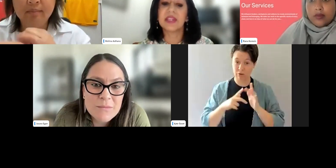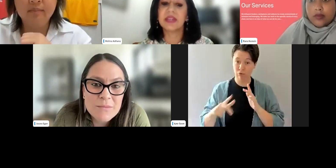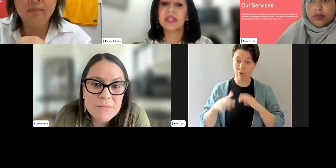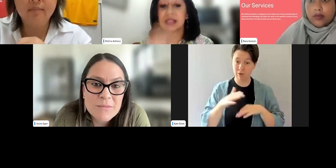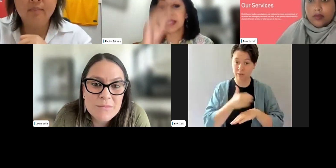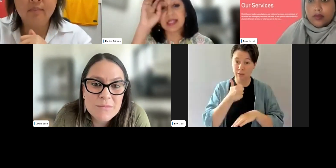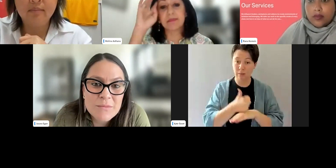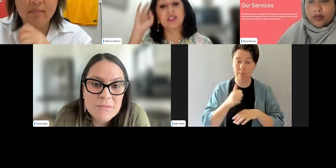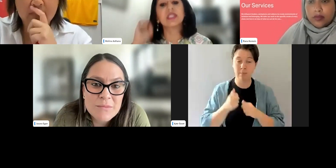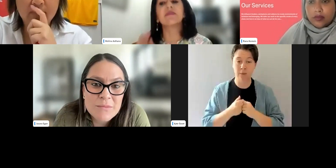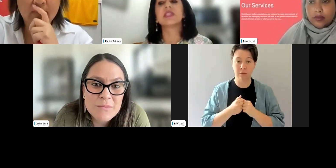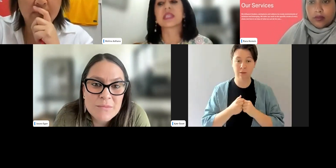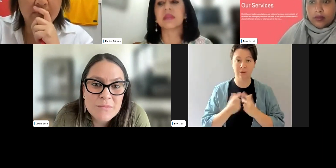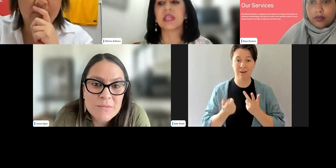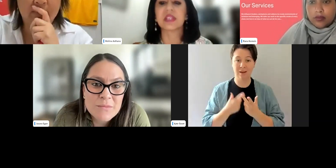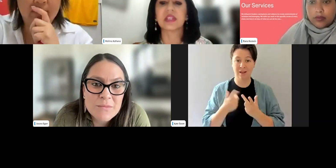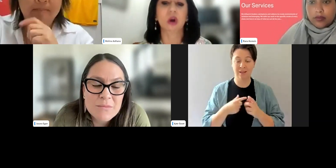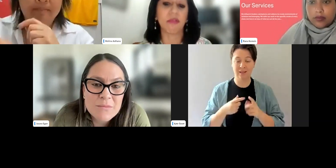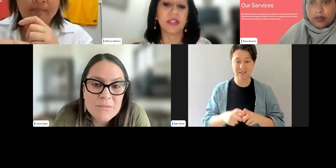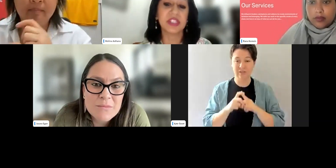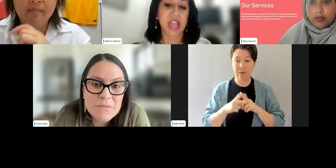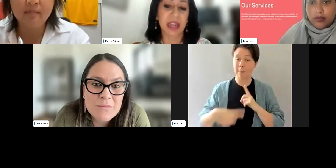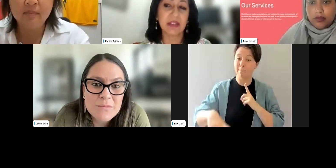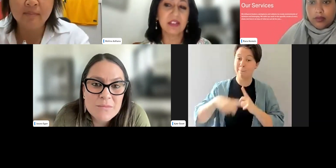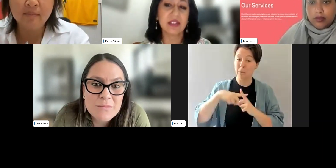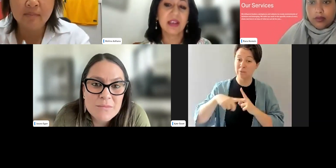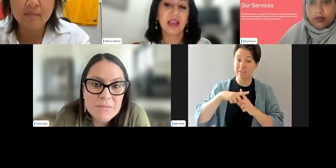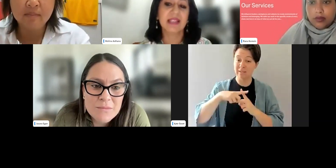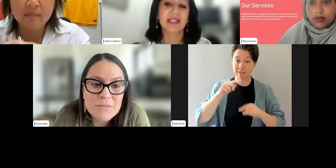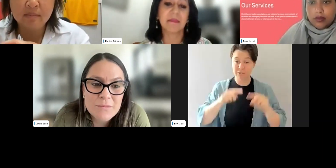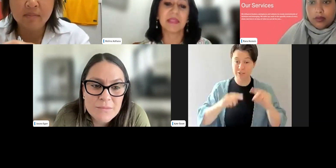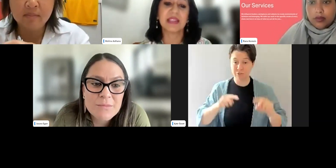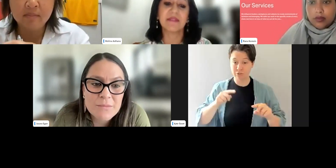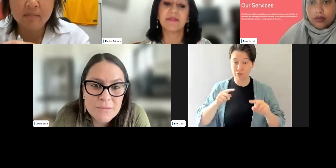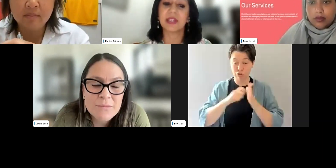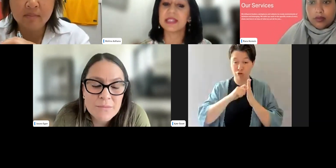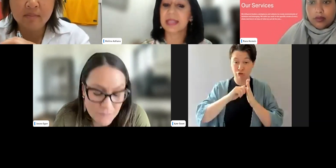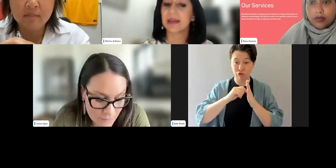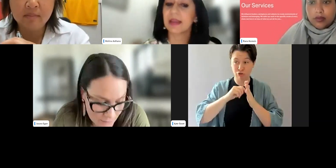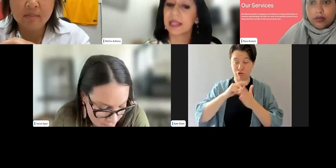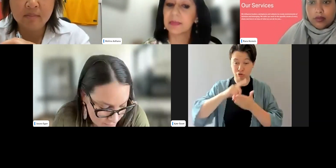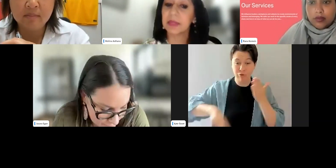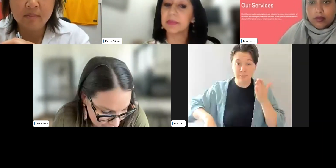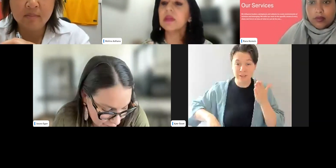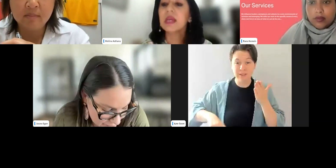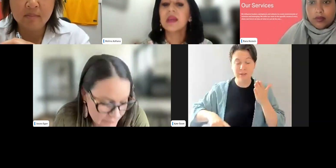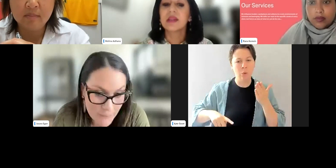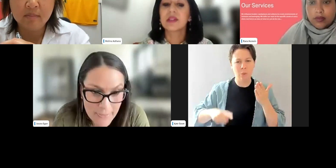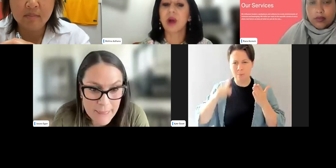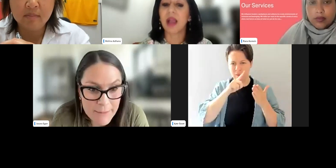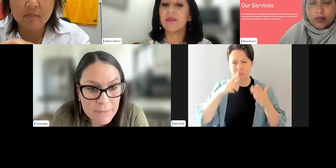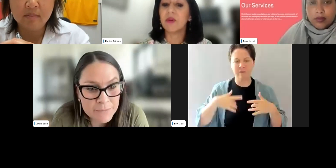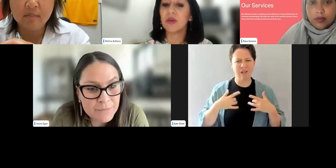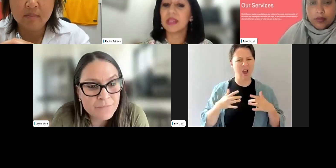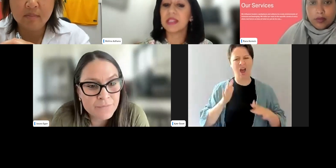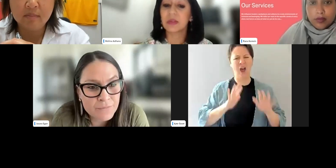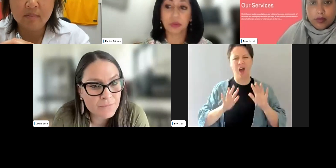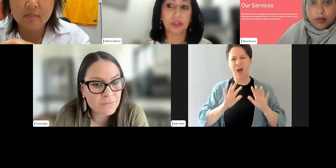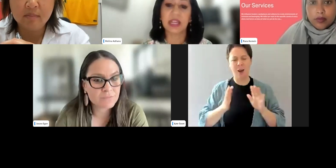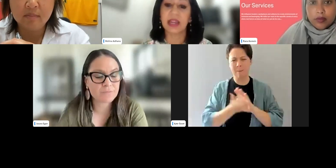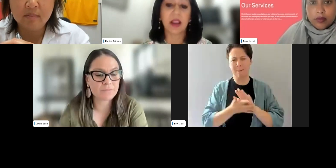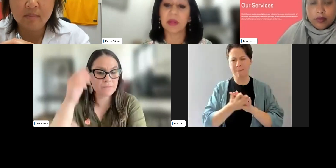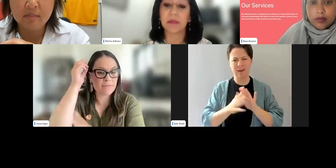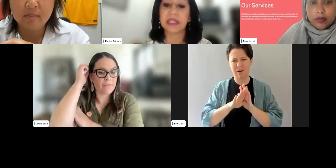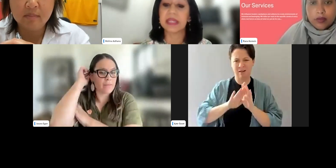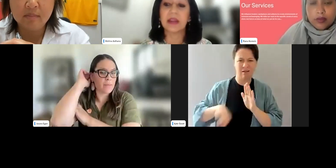Um, the other difficulty is that positive discrimination is often challenged as something that further segregates people. So I've always